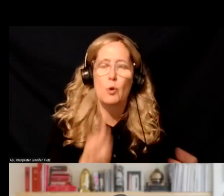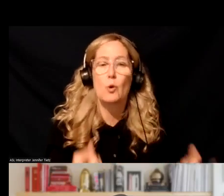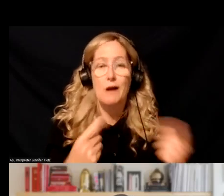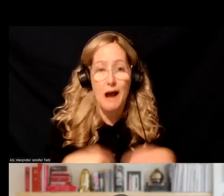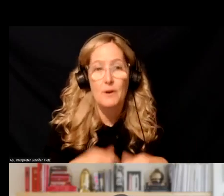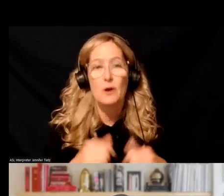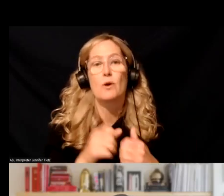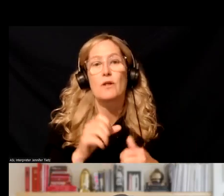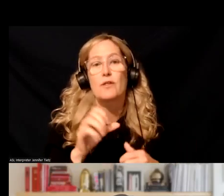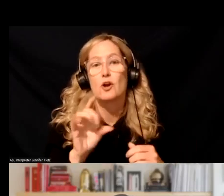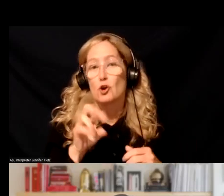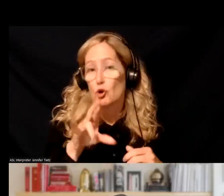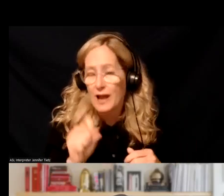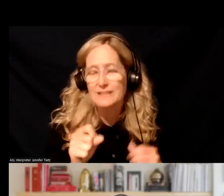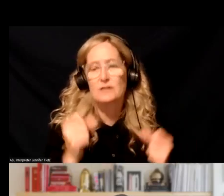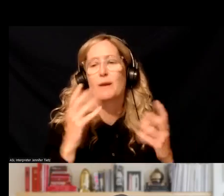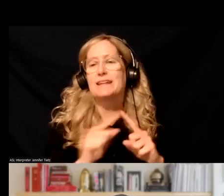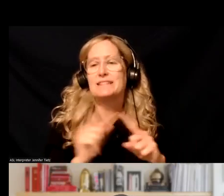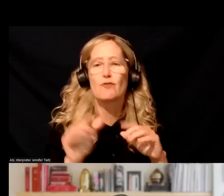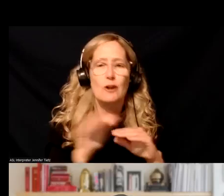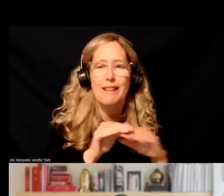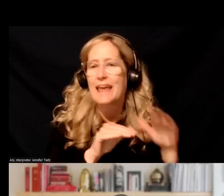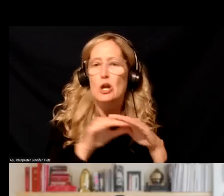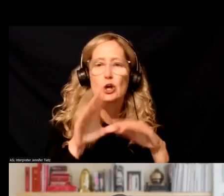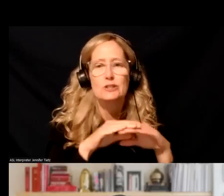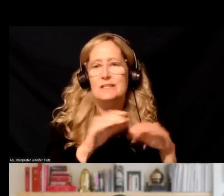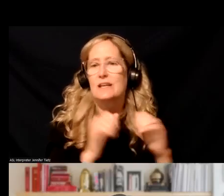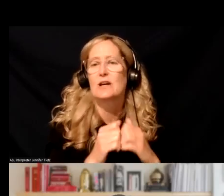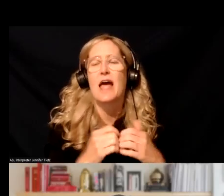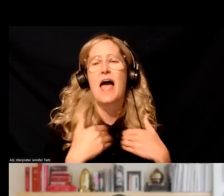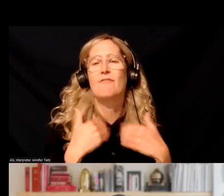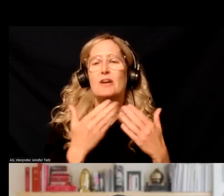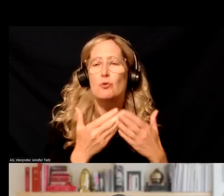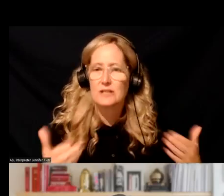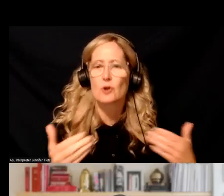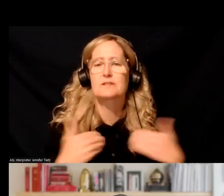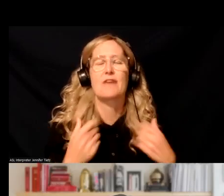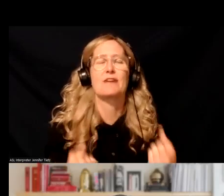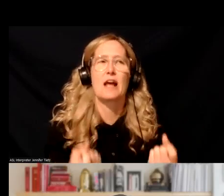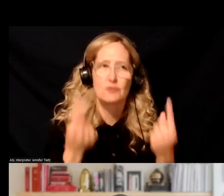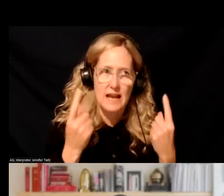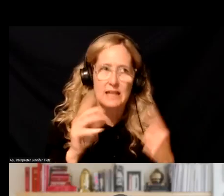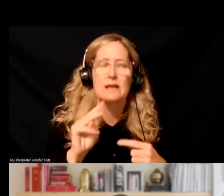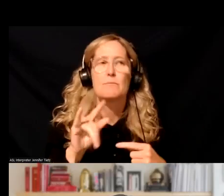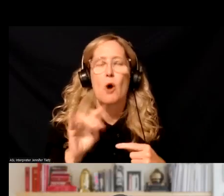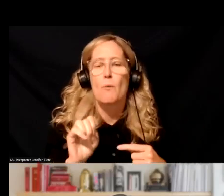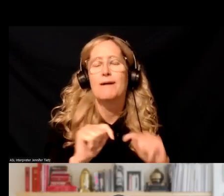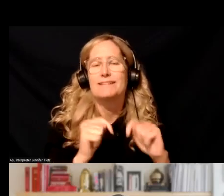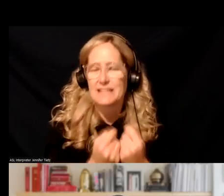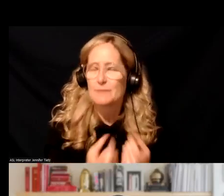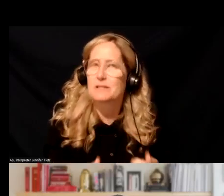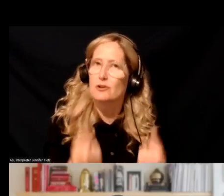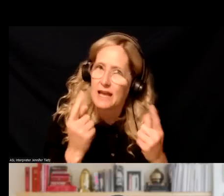in crisis at all layers of that call center, having resources and understanding about those things, mobile teams having understandings and where they